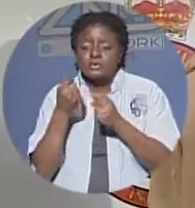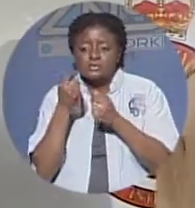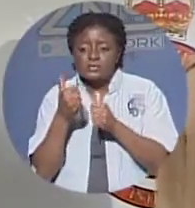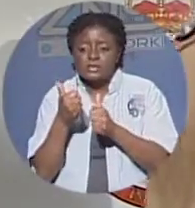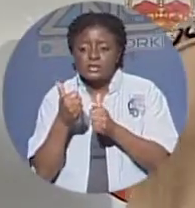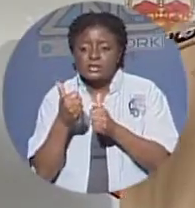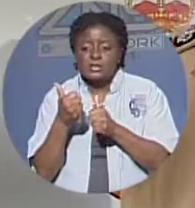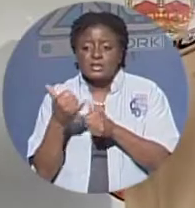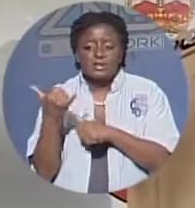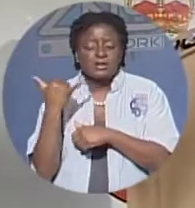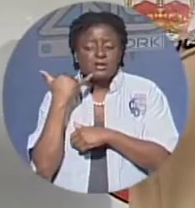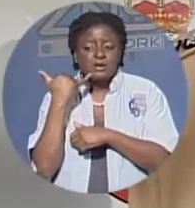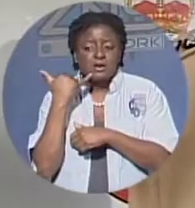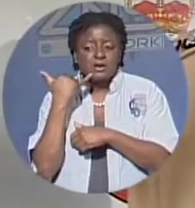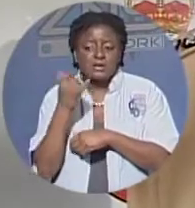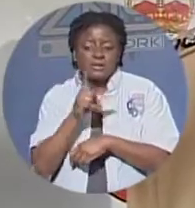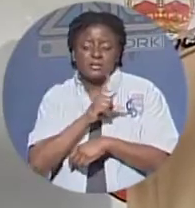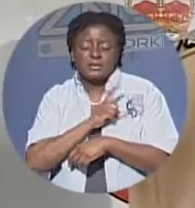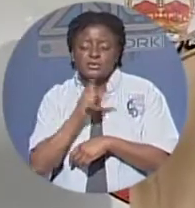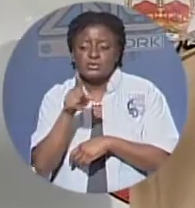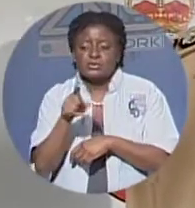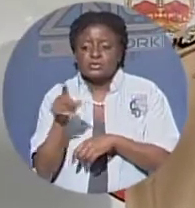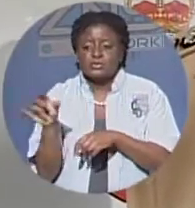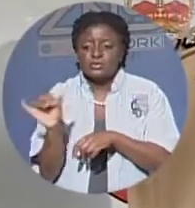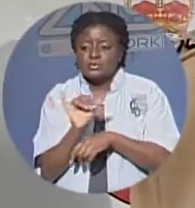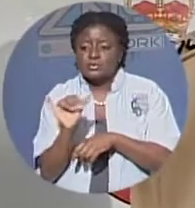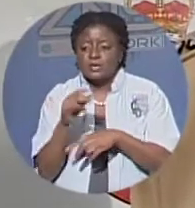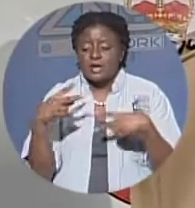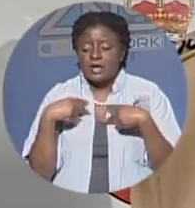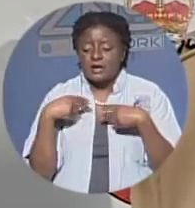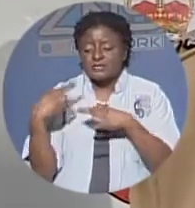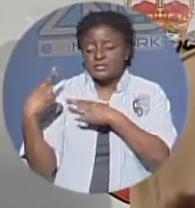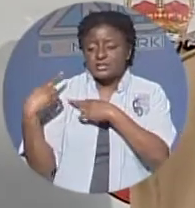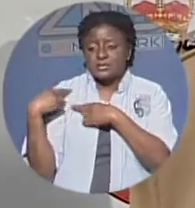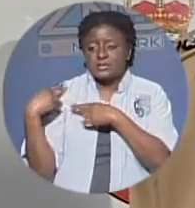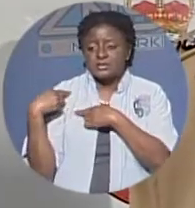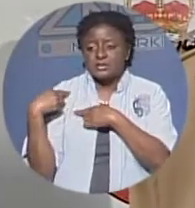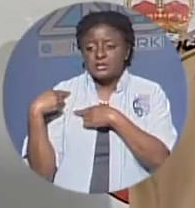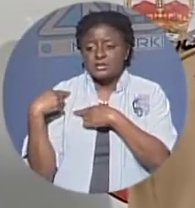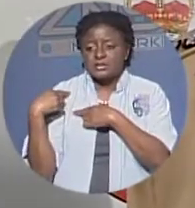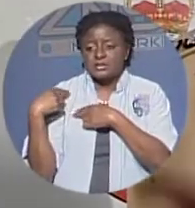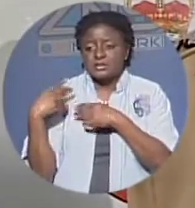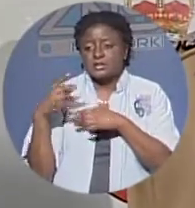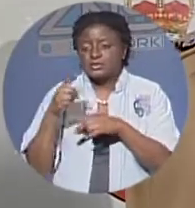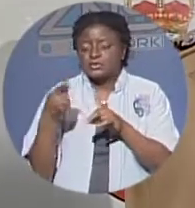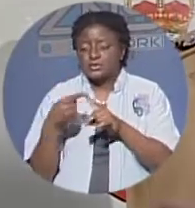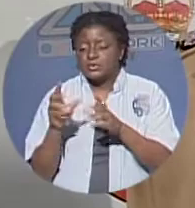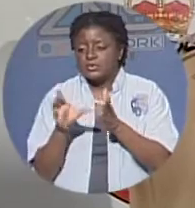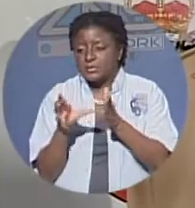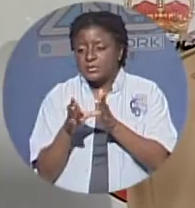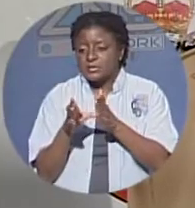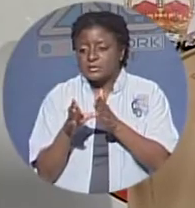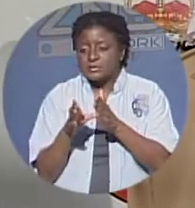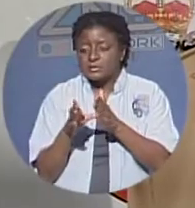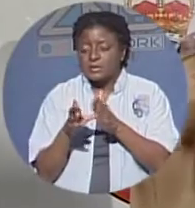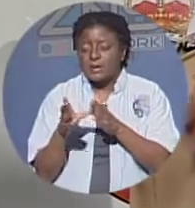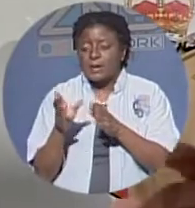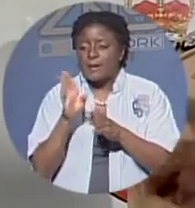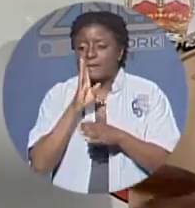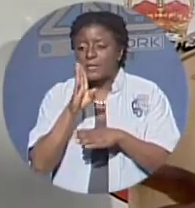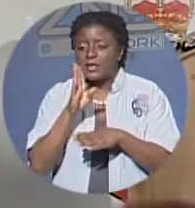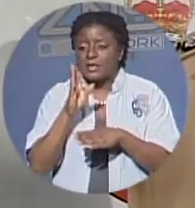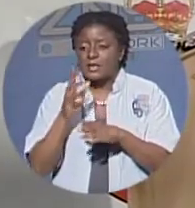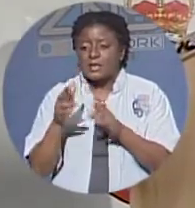police you too have responsibility and we say to you persons of the criminal mind please be aware the police